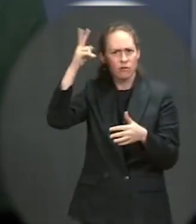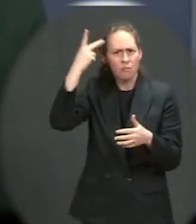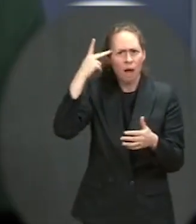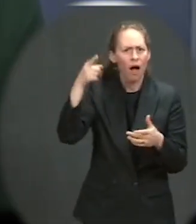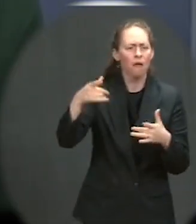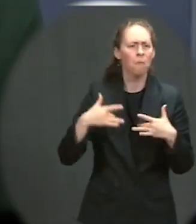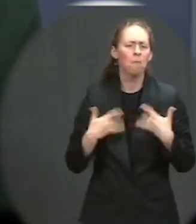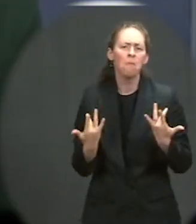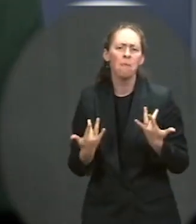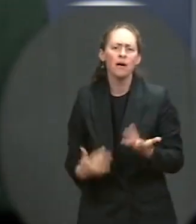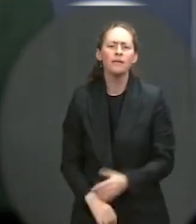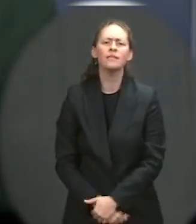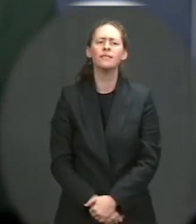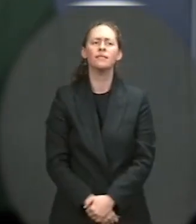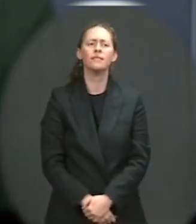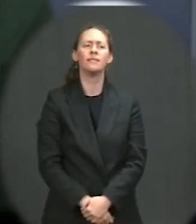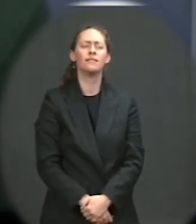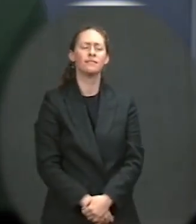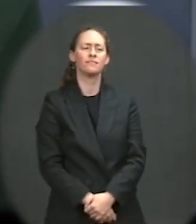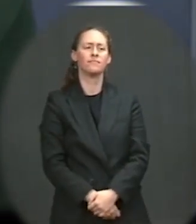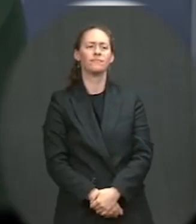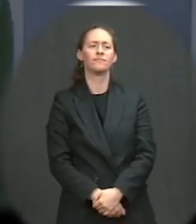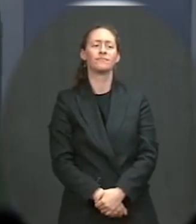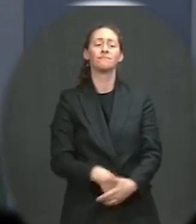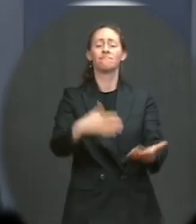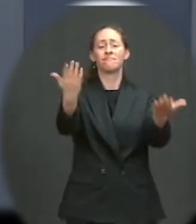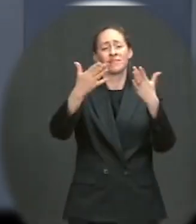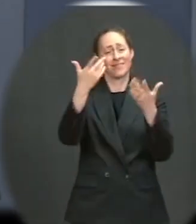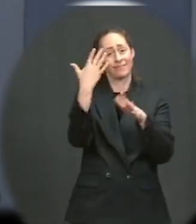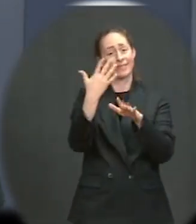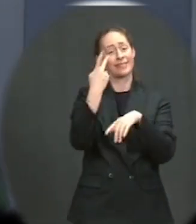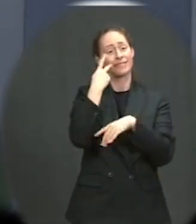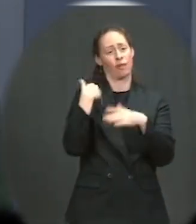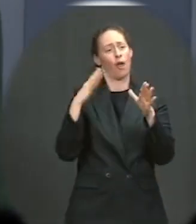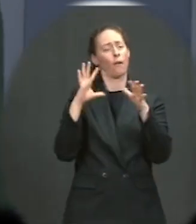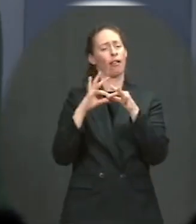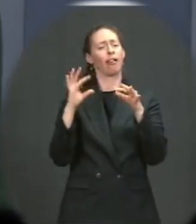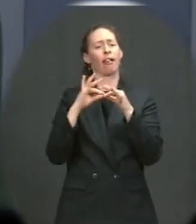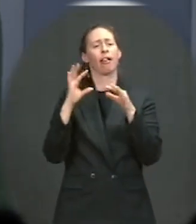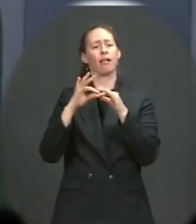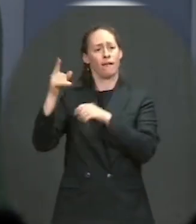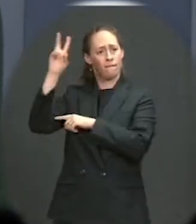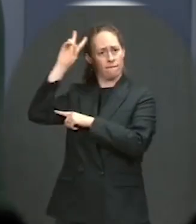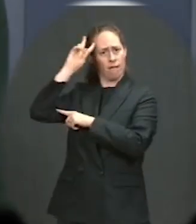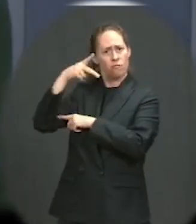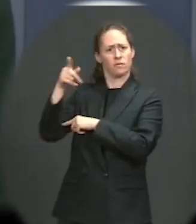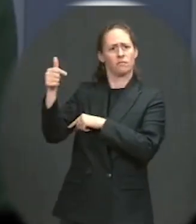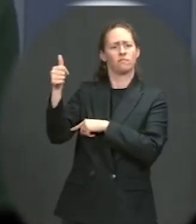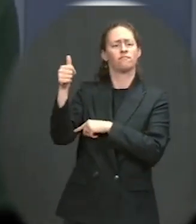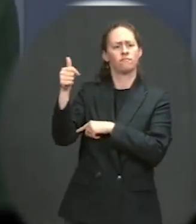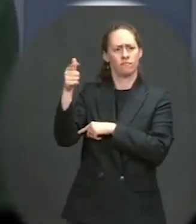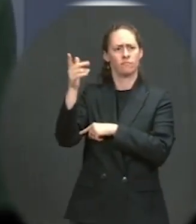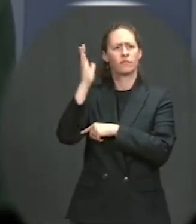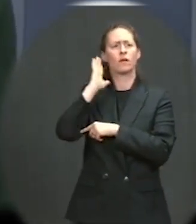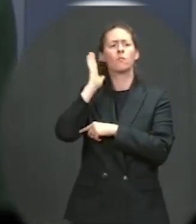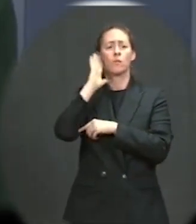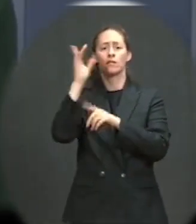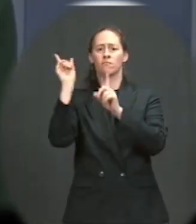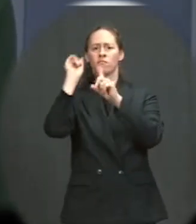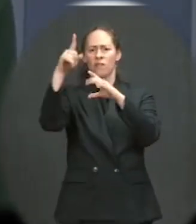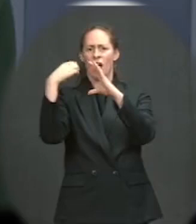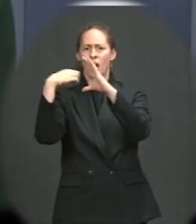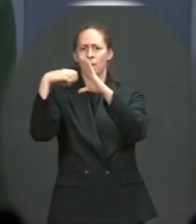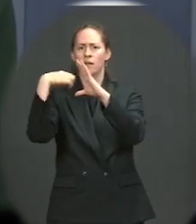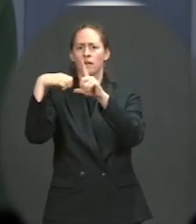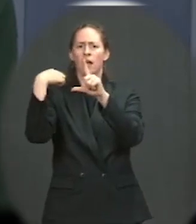think many of you may have seen it. But just to reiterate the specific details, the vice president will travel to El Paso, Texas on Friday. She will be accompanied